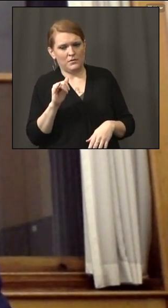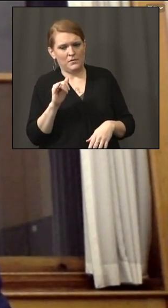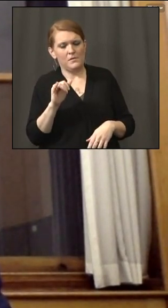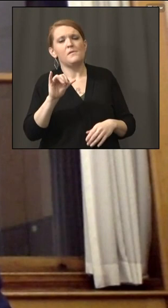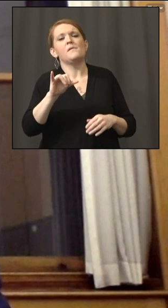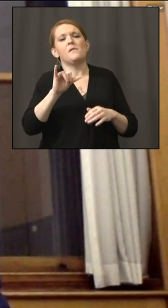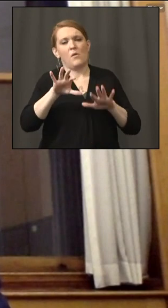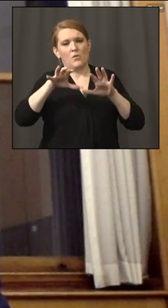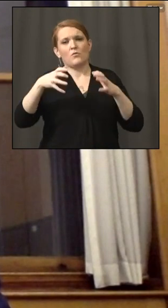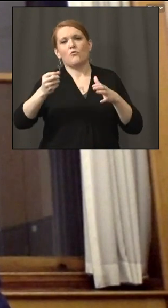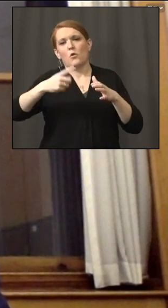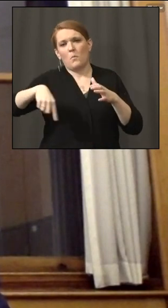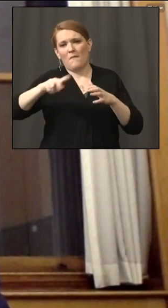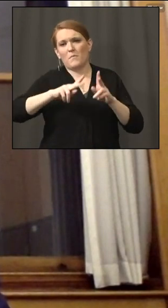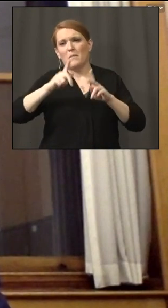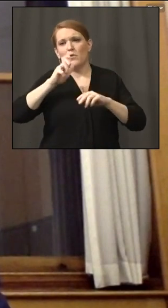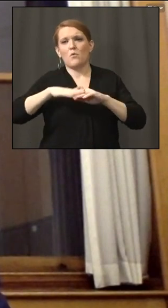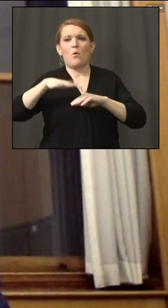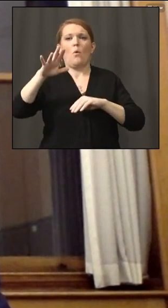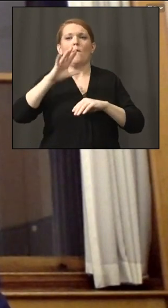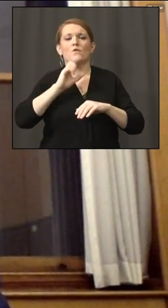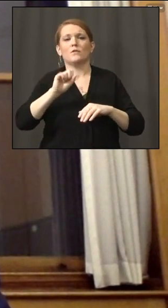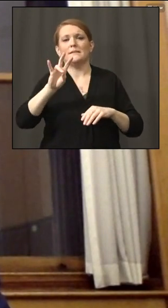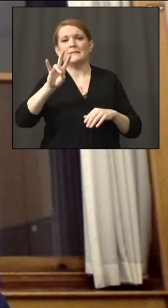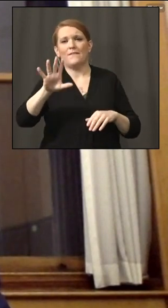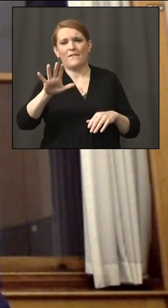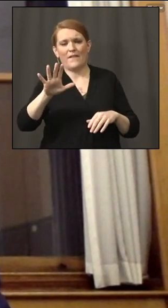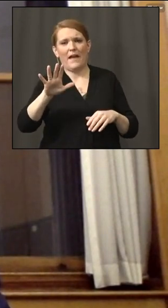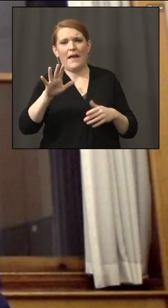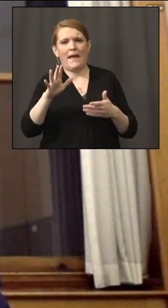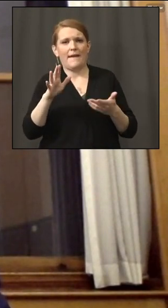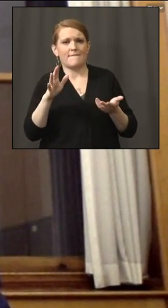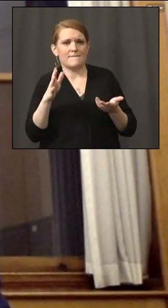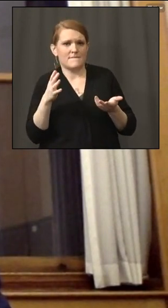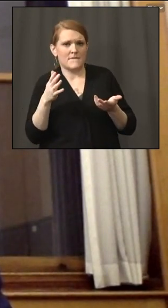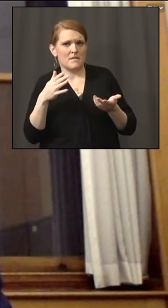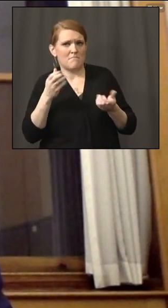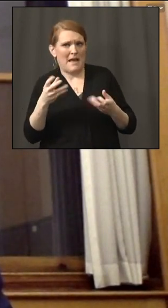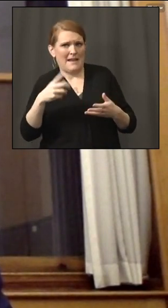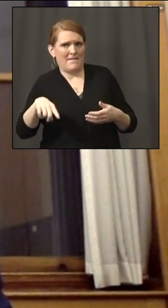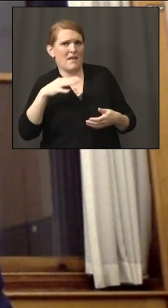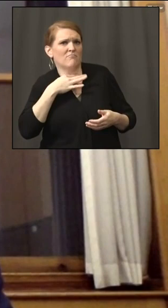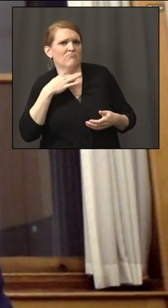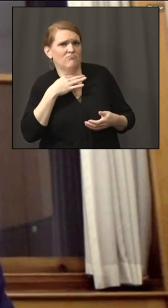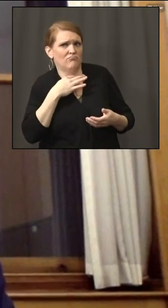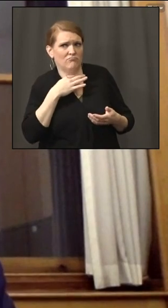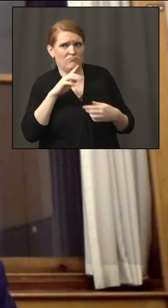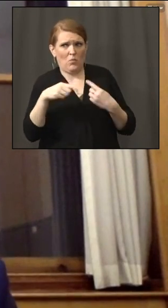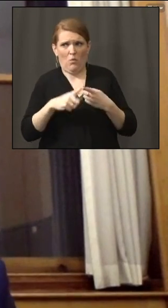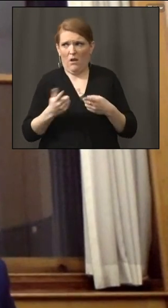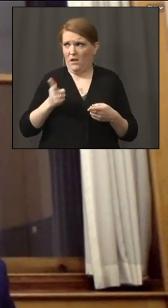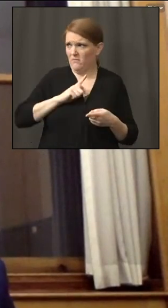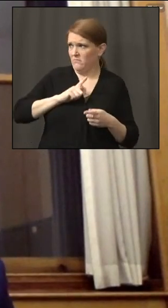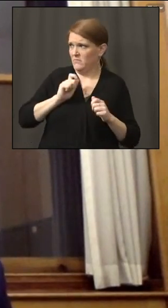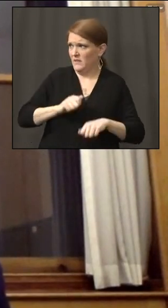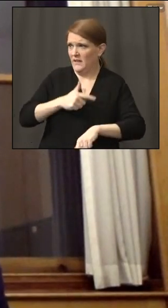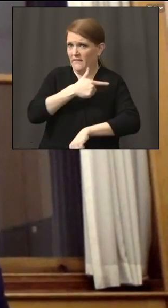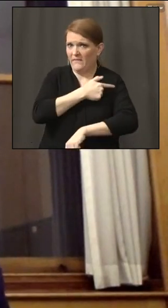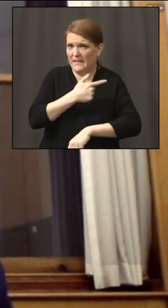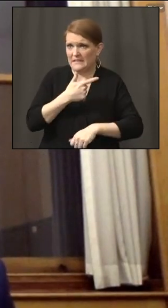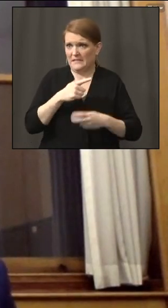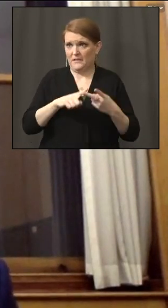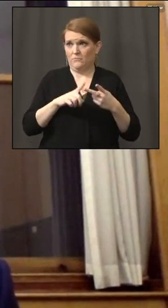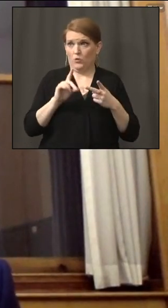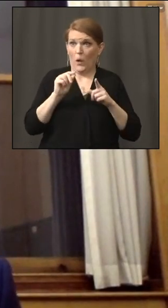turn? What is the plan? Can you paint a small picture of what they can expect? Are they going to go to the pharmacy and get their shot there?